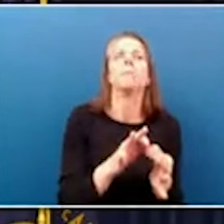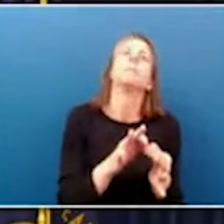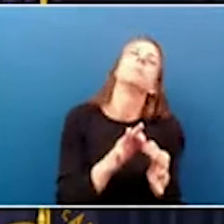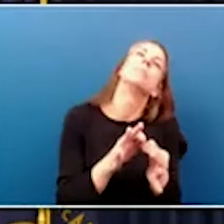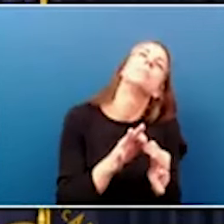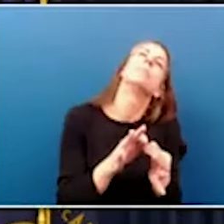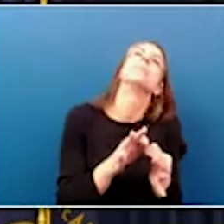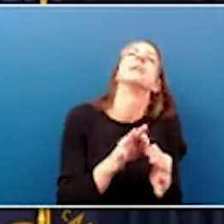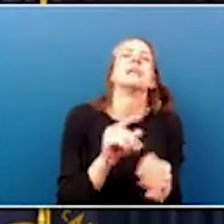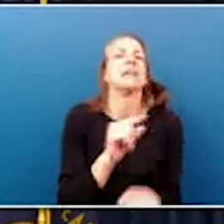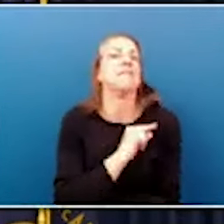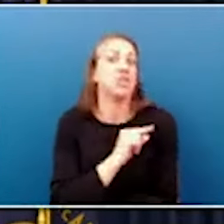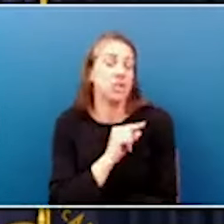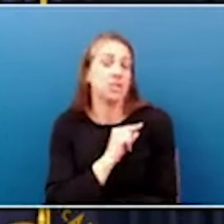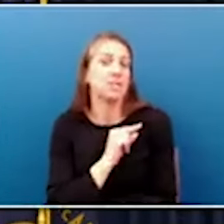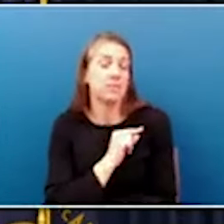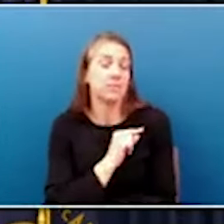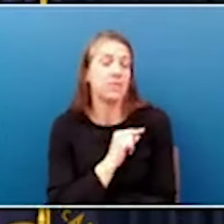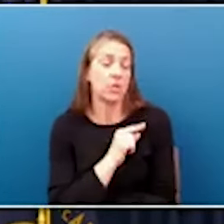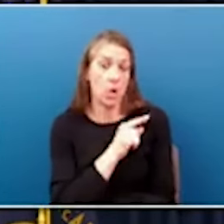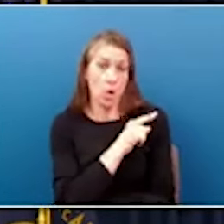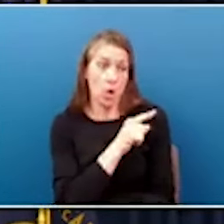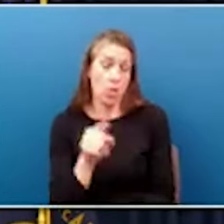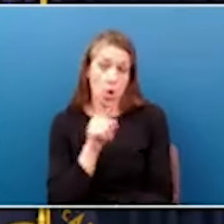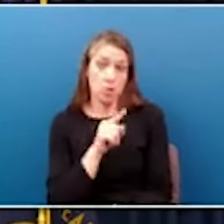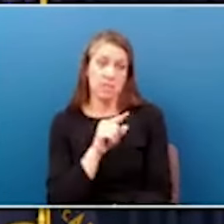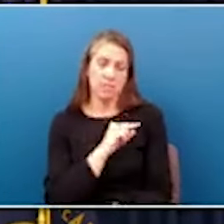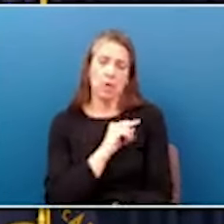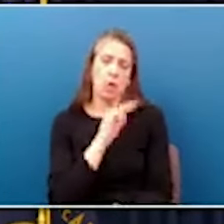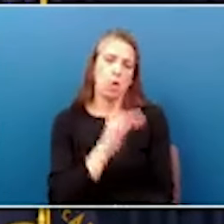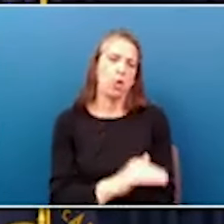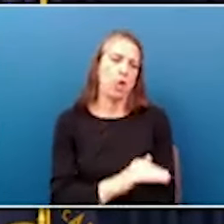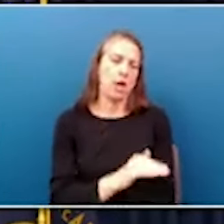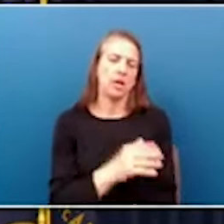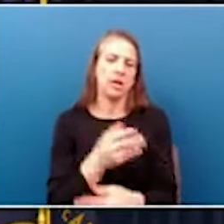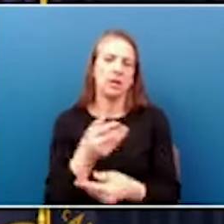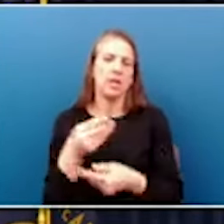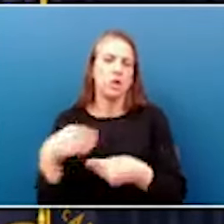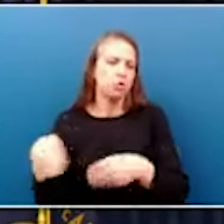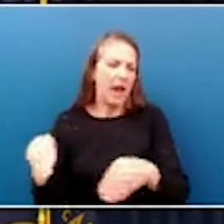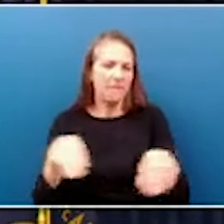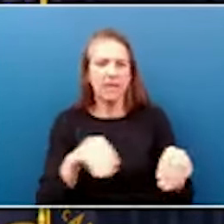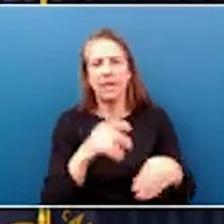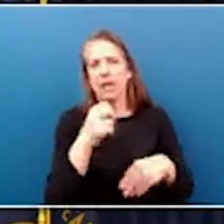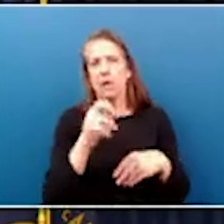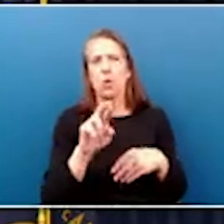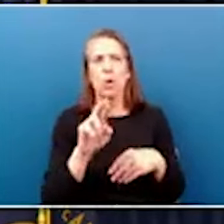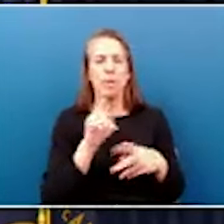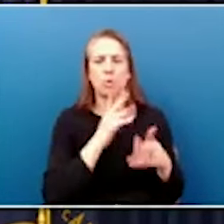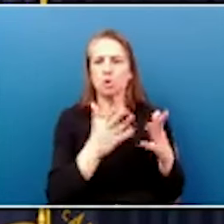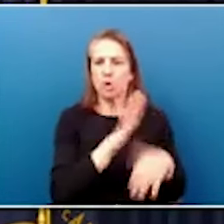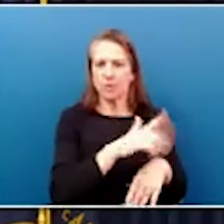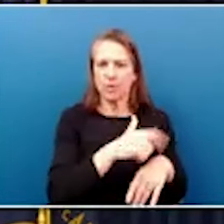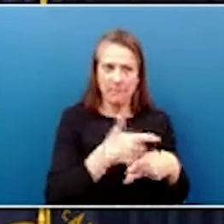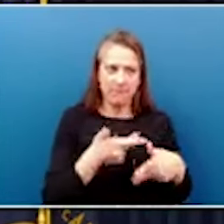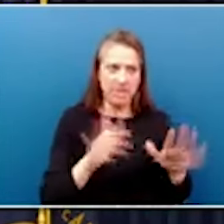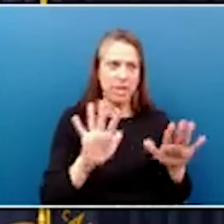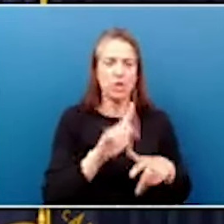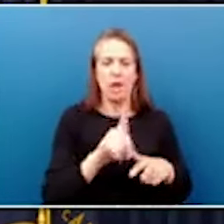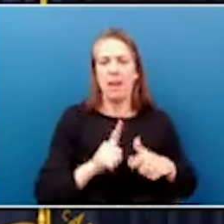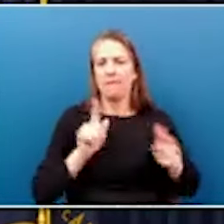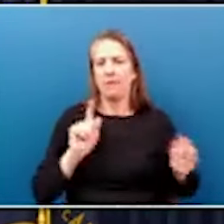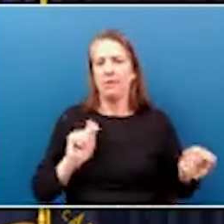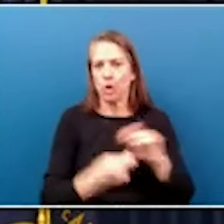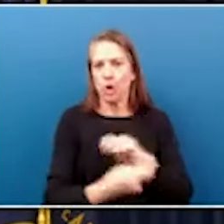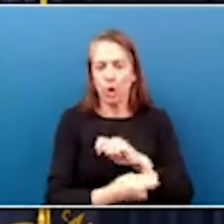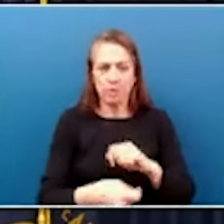convictions. Now, those could be lower level trafficking or others where somebody has served their time and turned their life around. And then